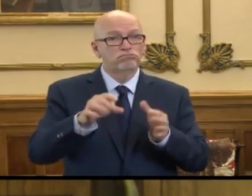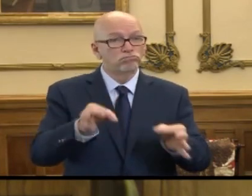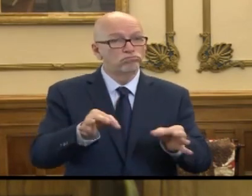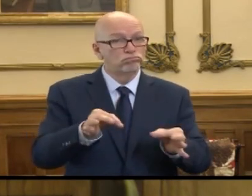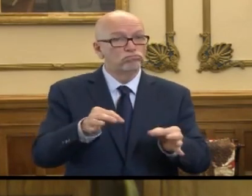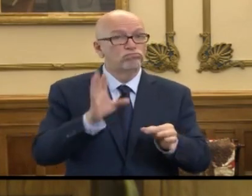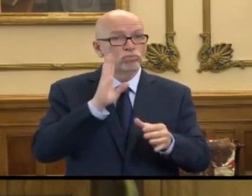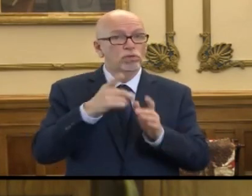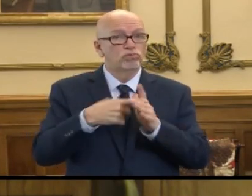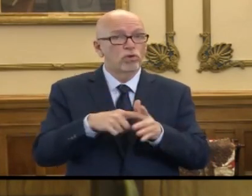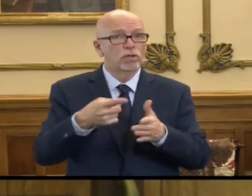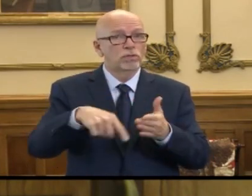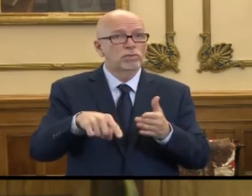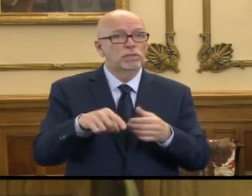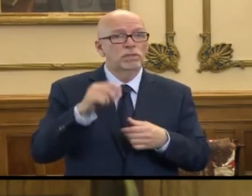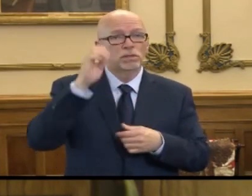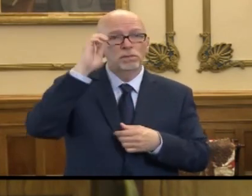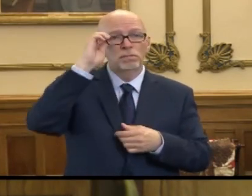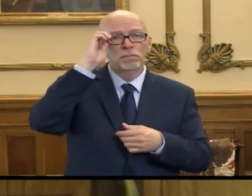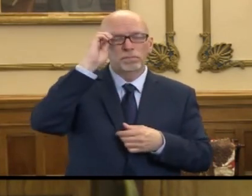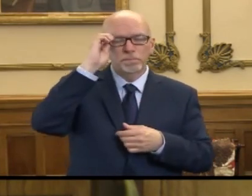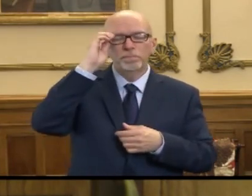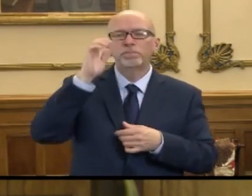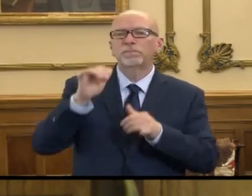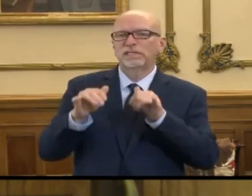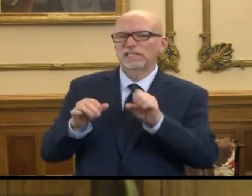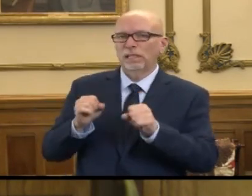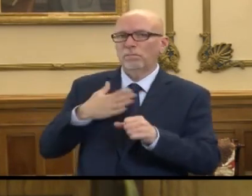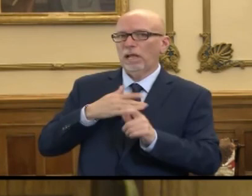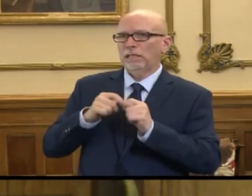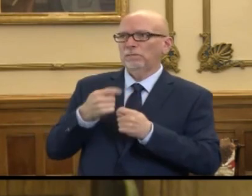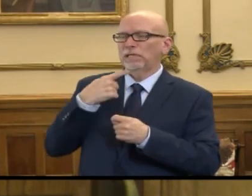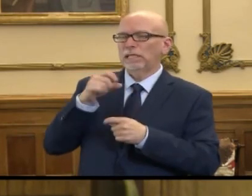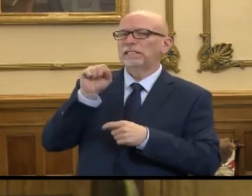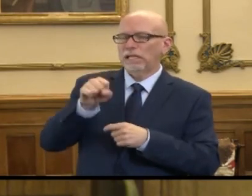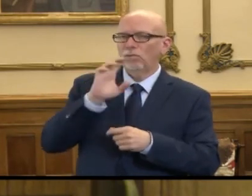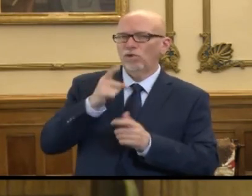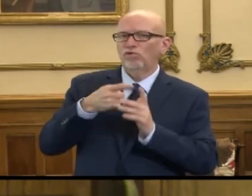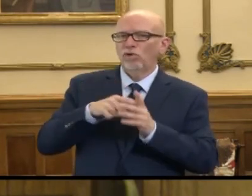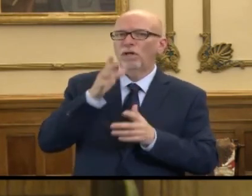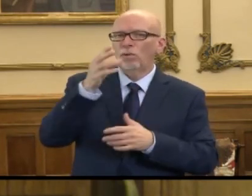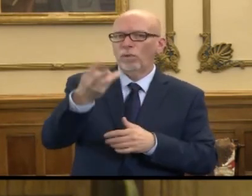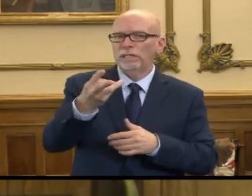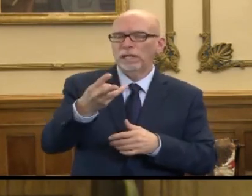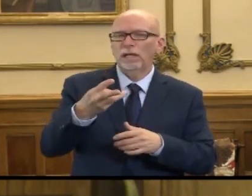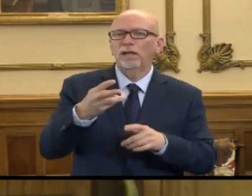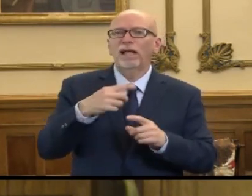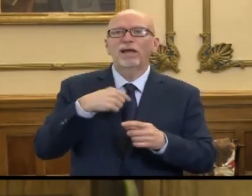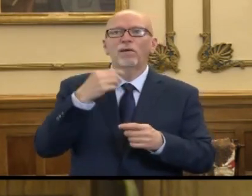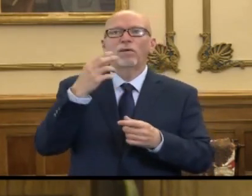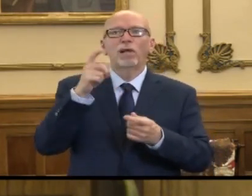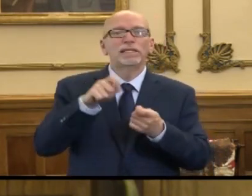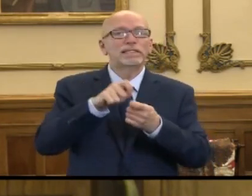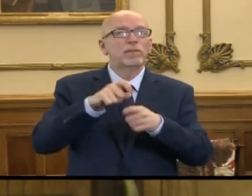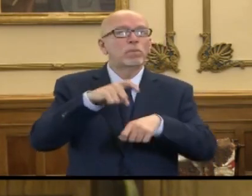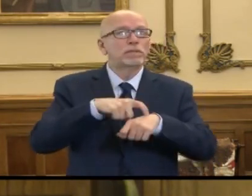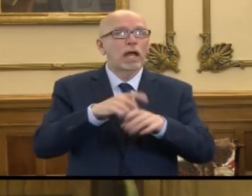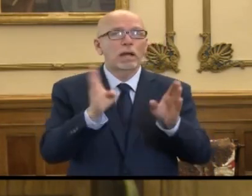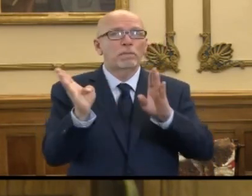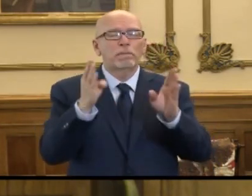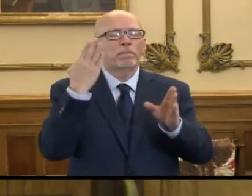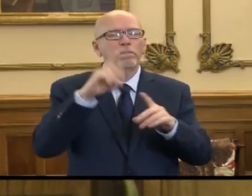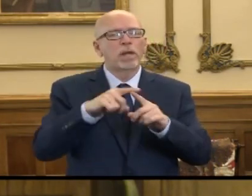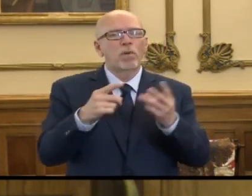estimated start time for that? Yes. According to my team, that's a solid time starting next Wednesday, but I don't have the specific hours, but I think it's